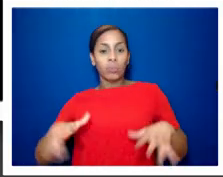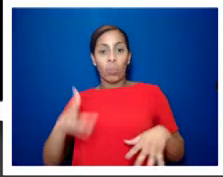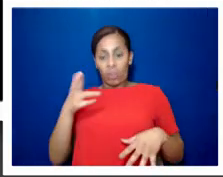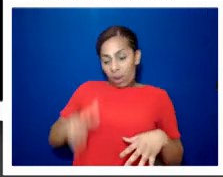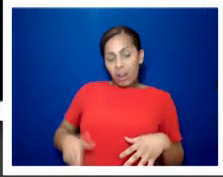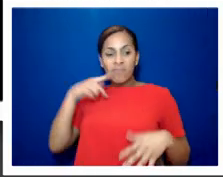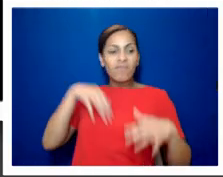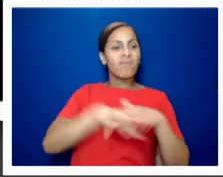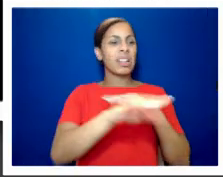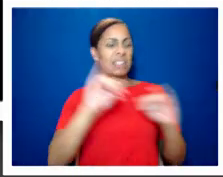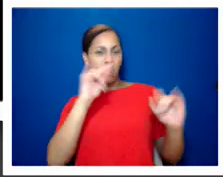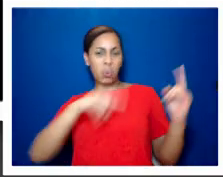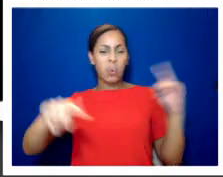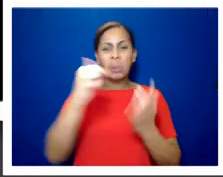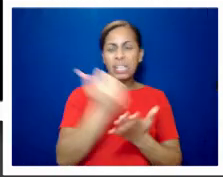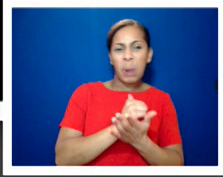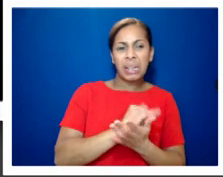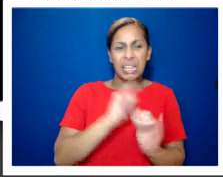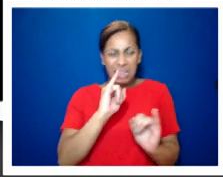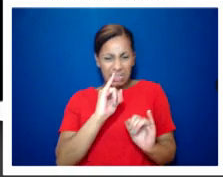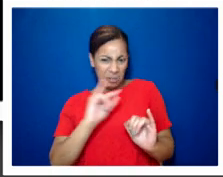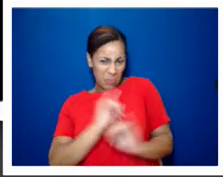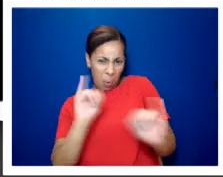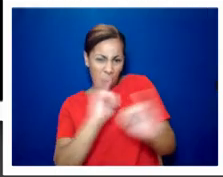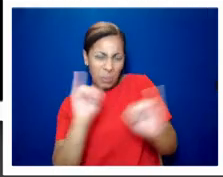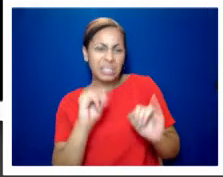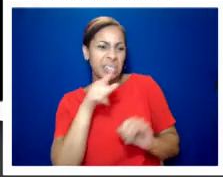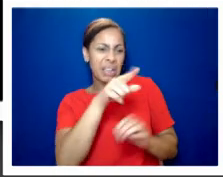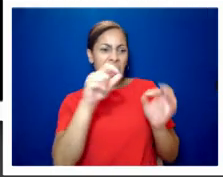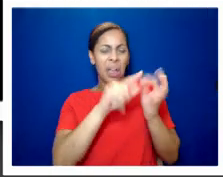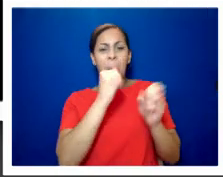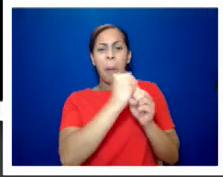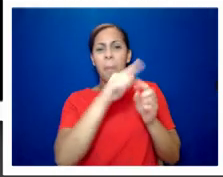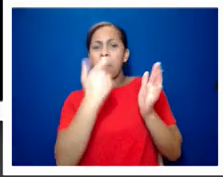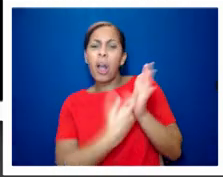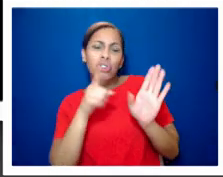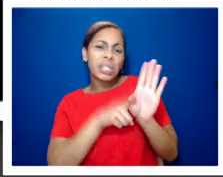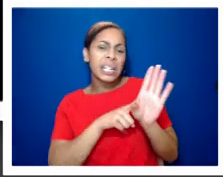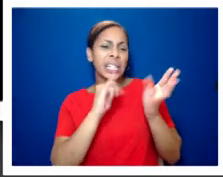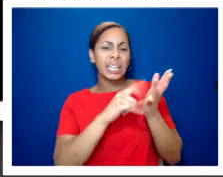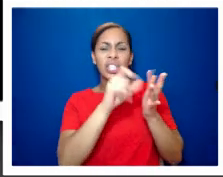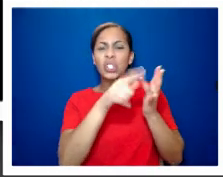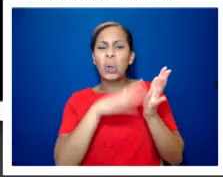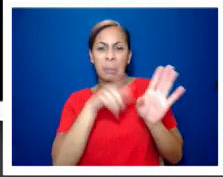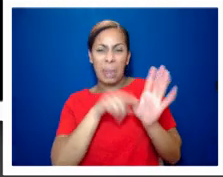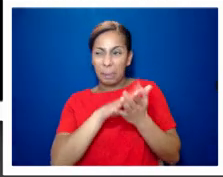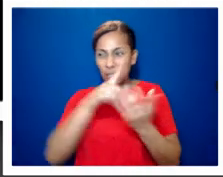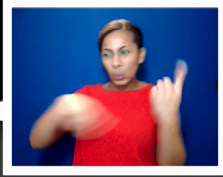and talked about sodomy and buggery as being the result of deep-seated psychopathological perversion